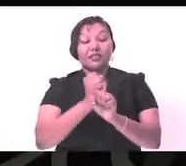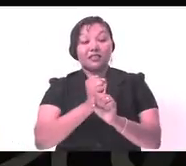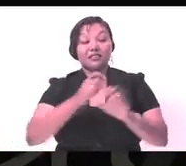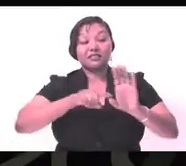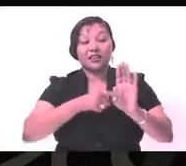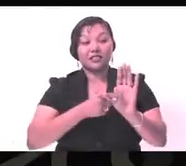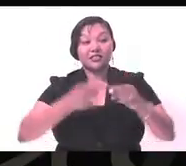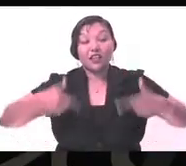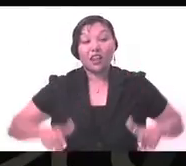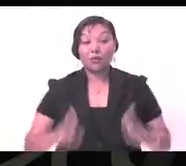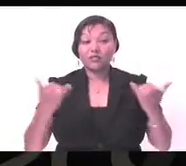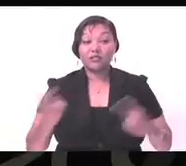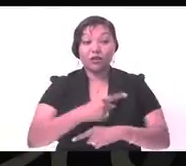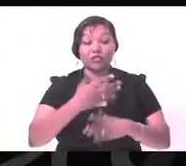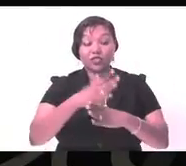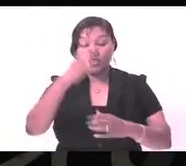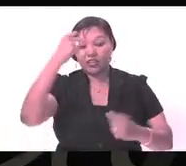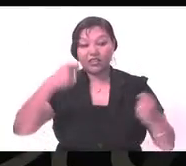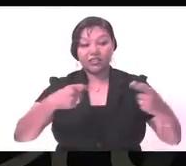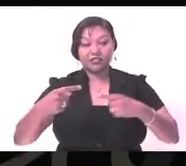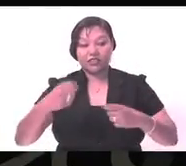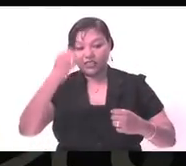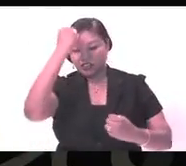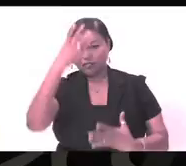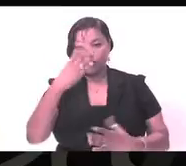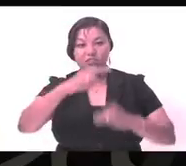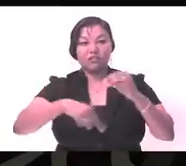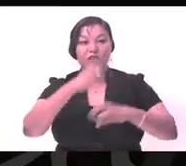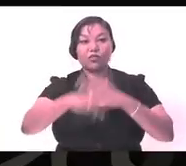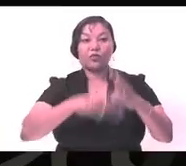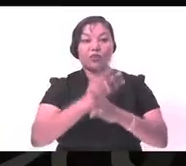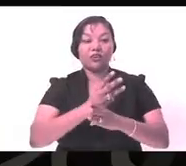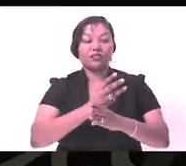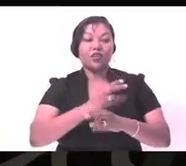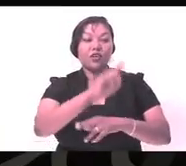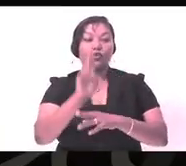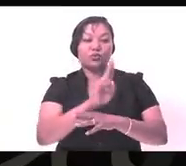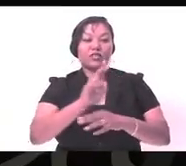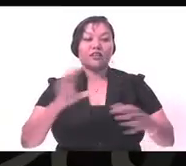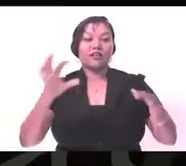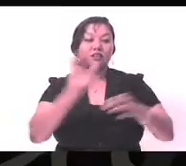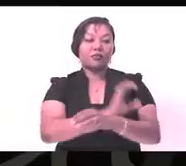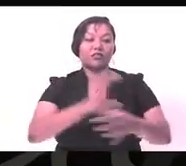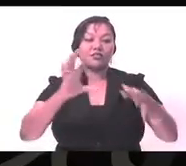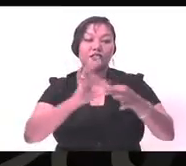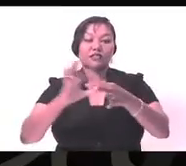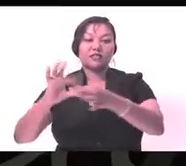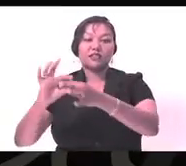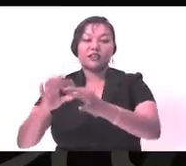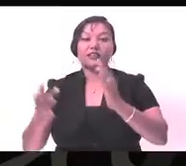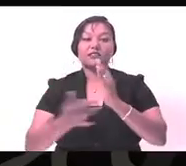began to allow us to share and access electronic data across the world through a series of interconnected